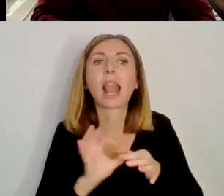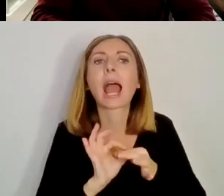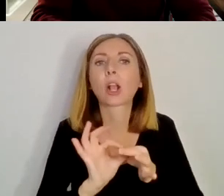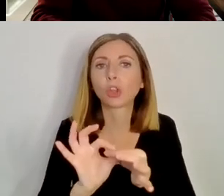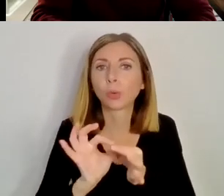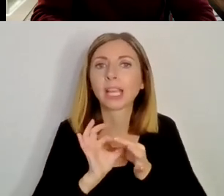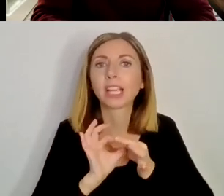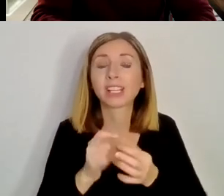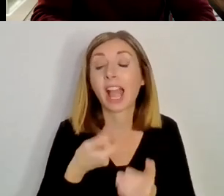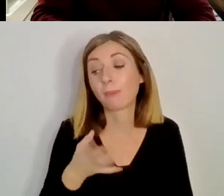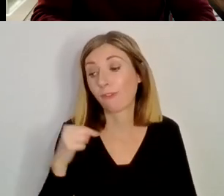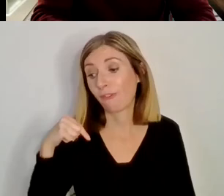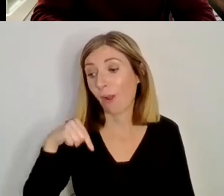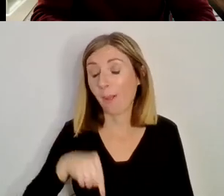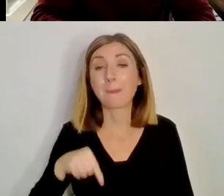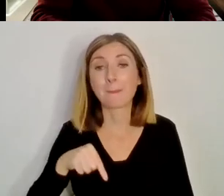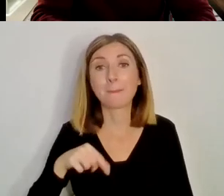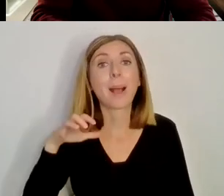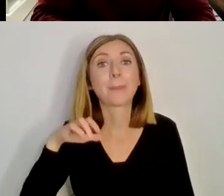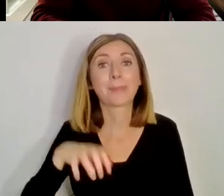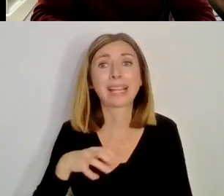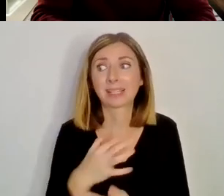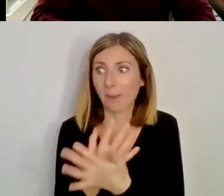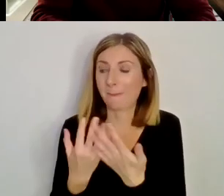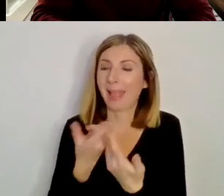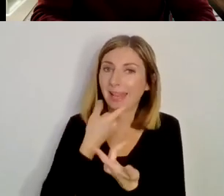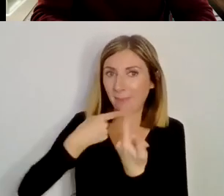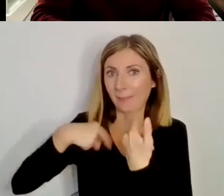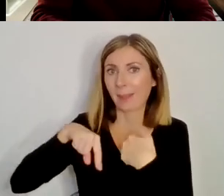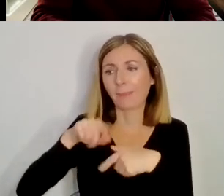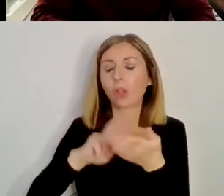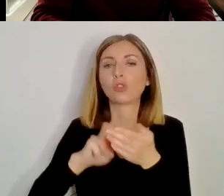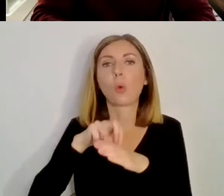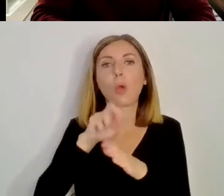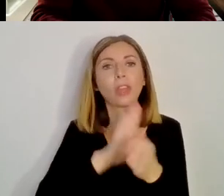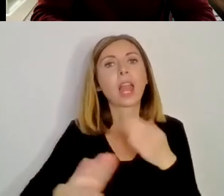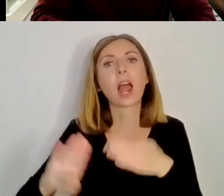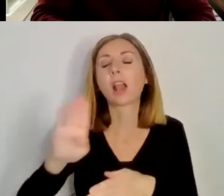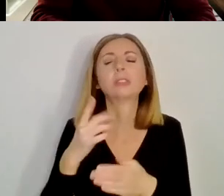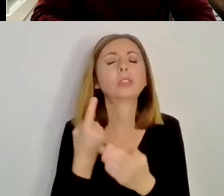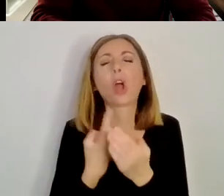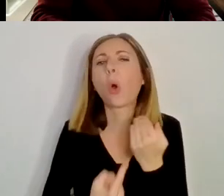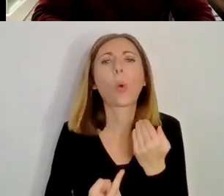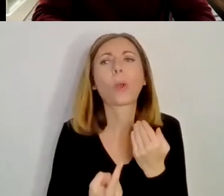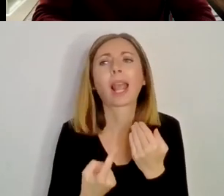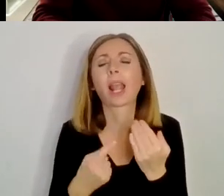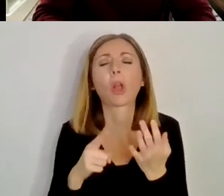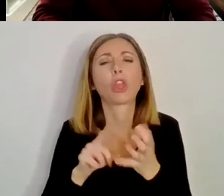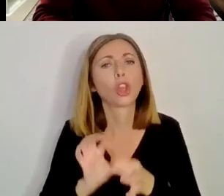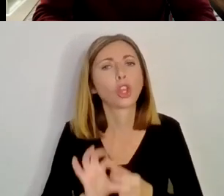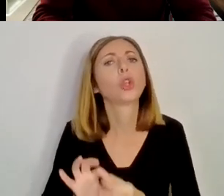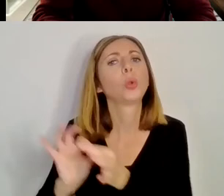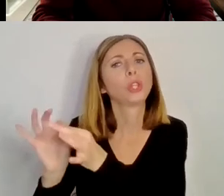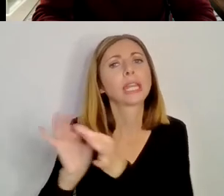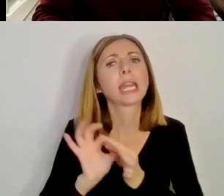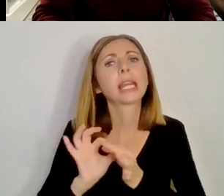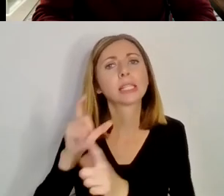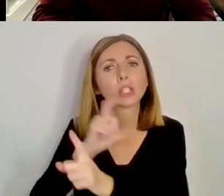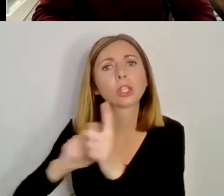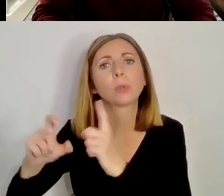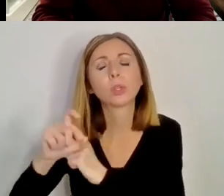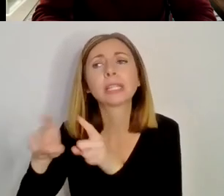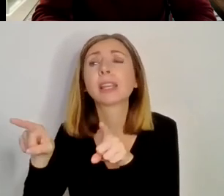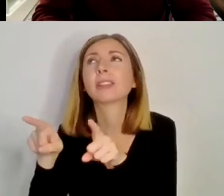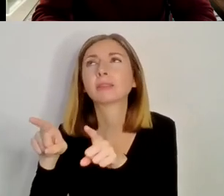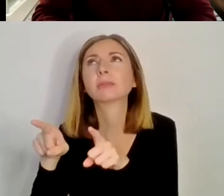I come from a place that many people, um, within Northern Ireland, not just from within the unionist community, but probably mainly within